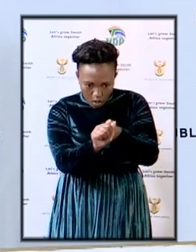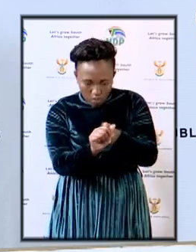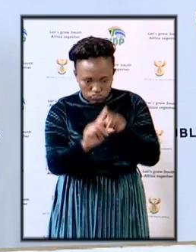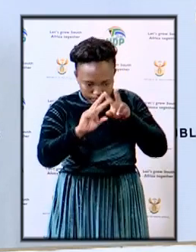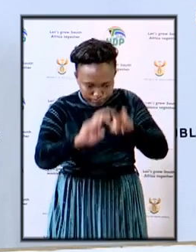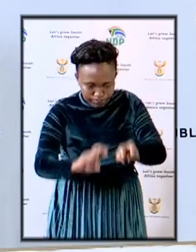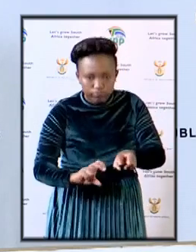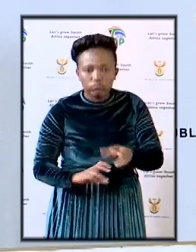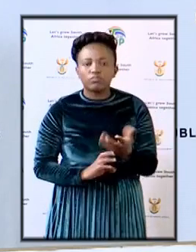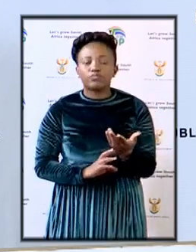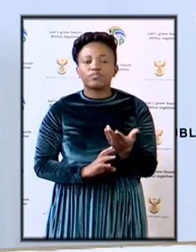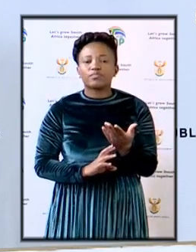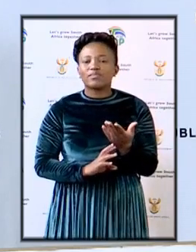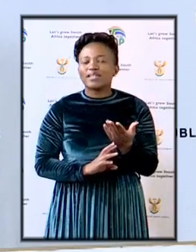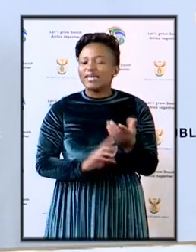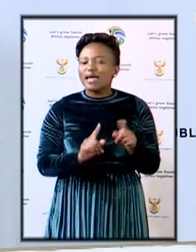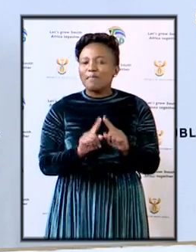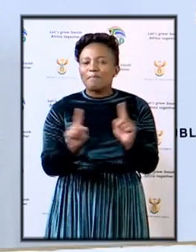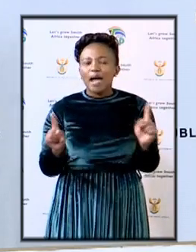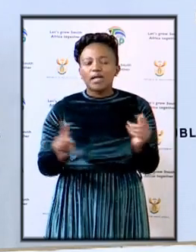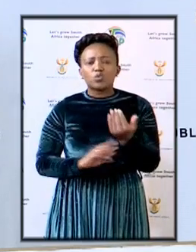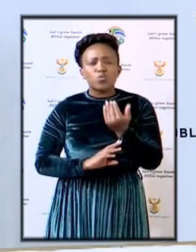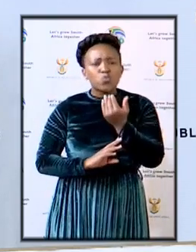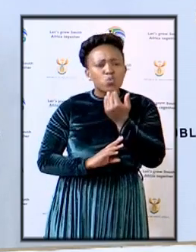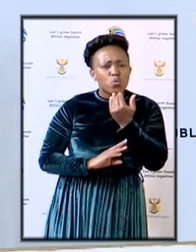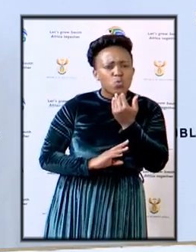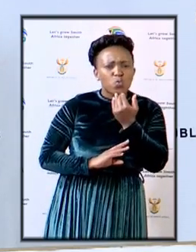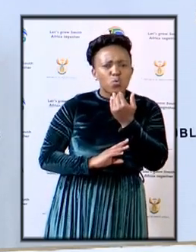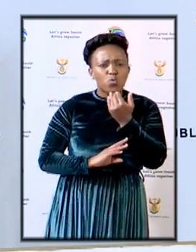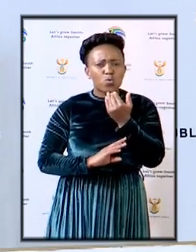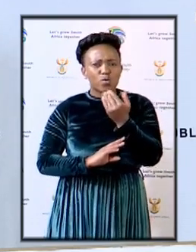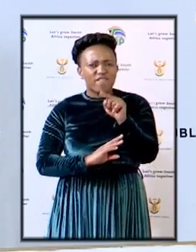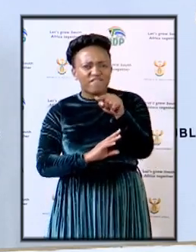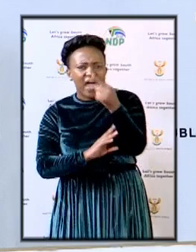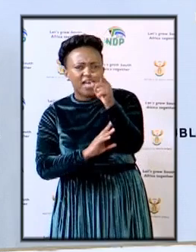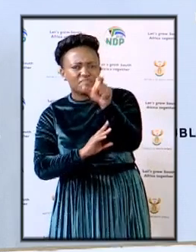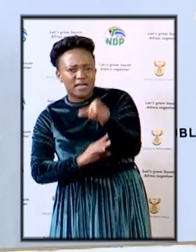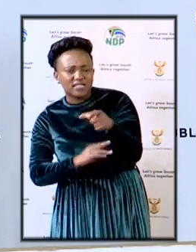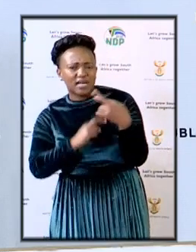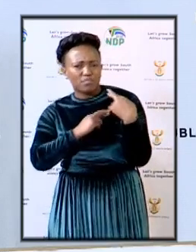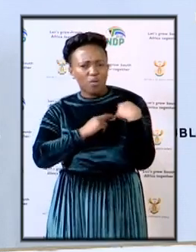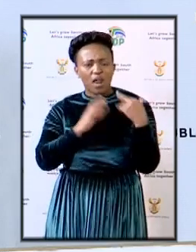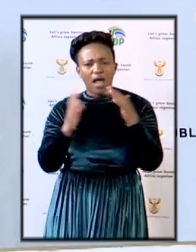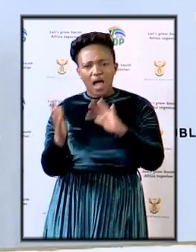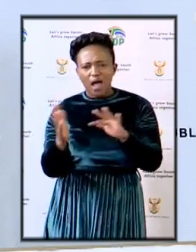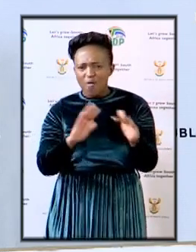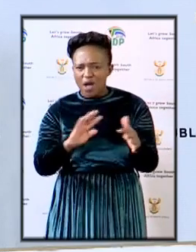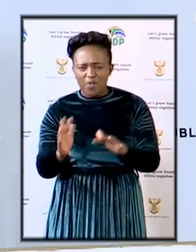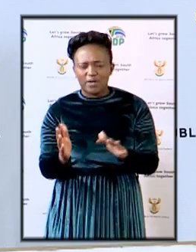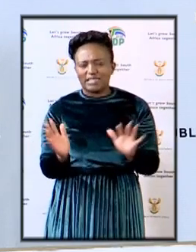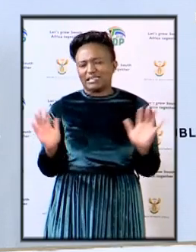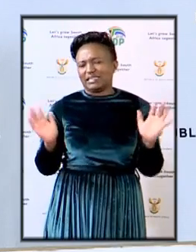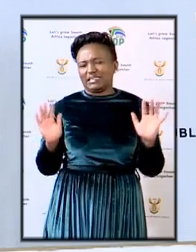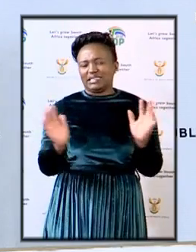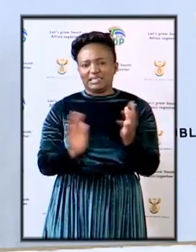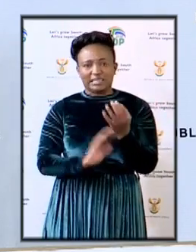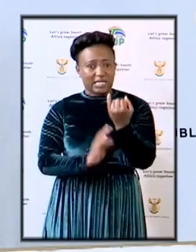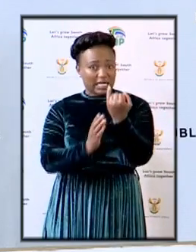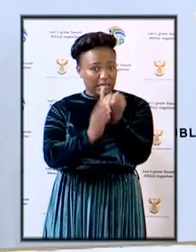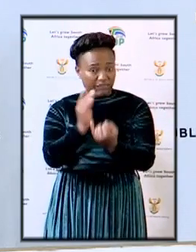so as to who the kingpin is whether we are investigating that whether the